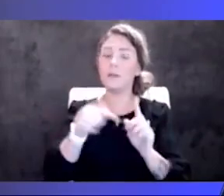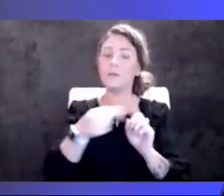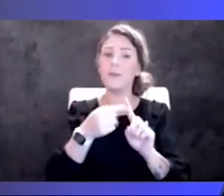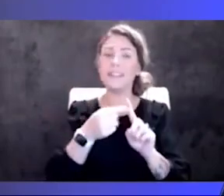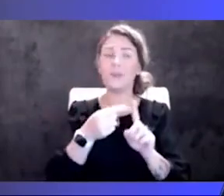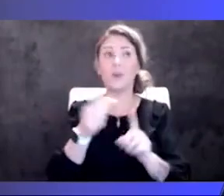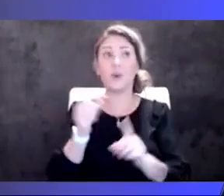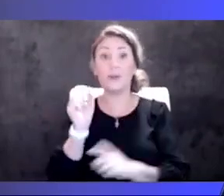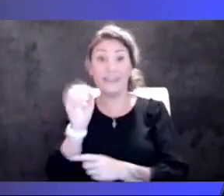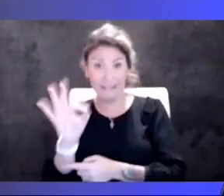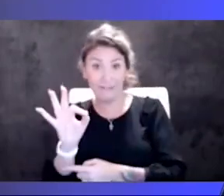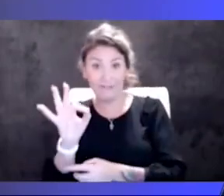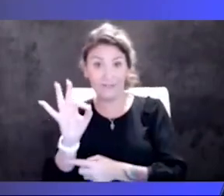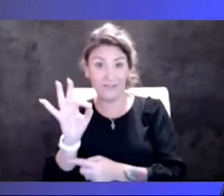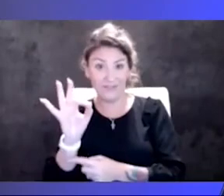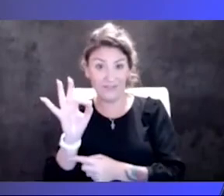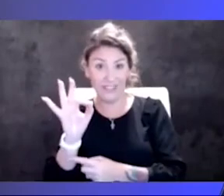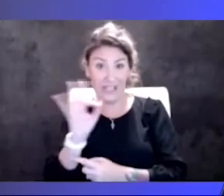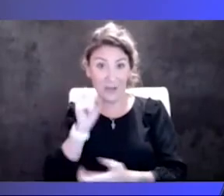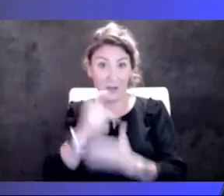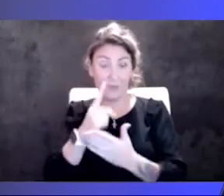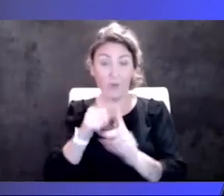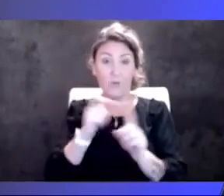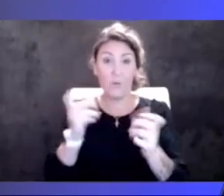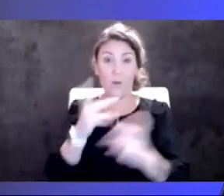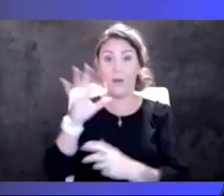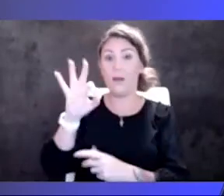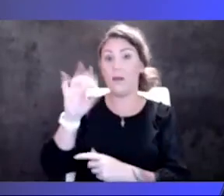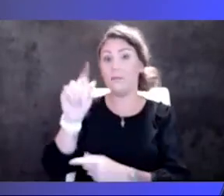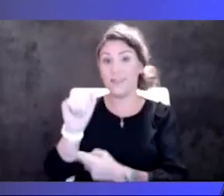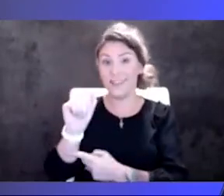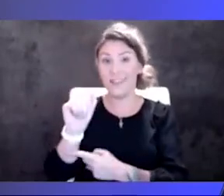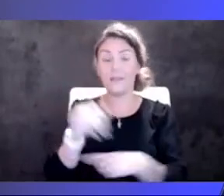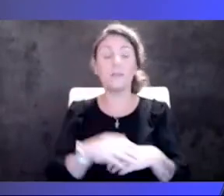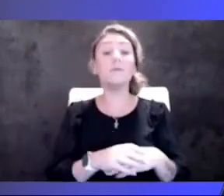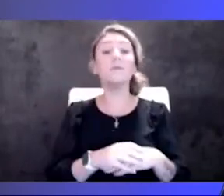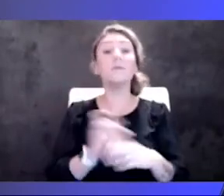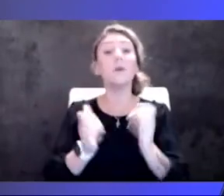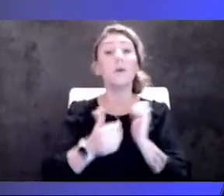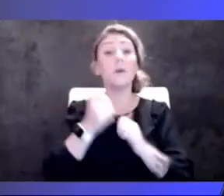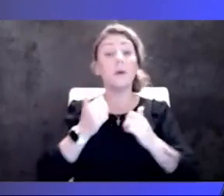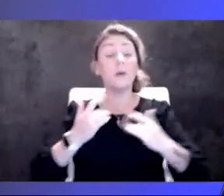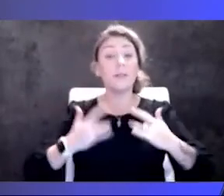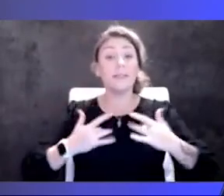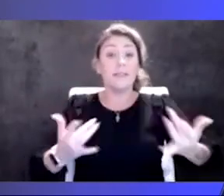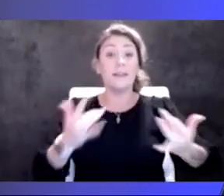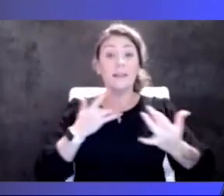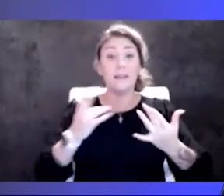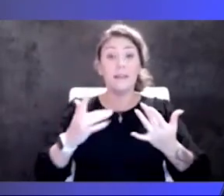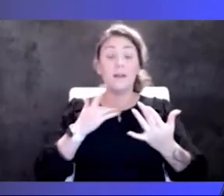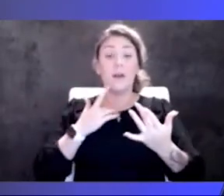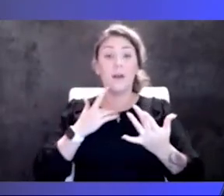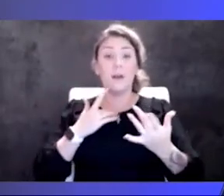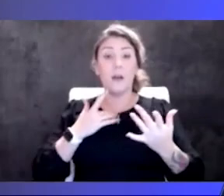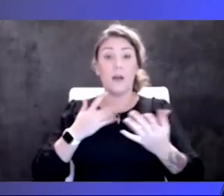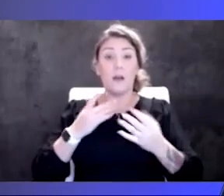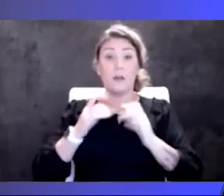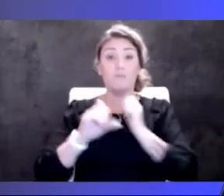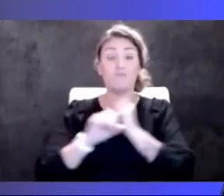are approved by the FDA and made available. The most exciting one is a long-acting injectable monoclonal antibody